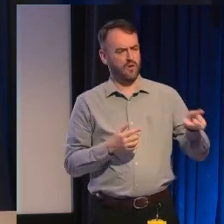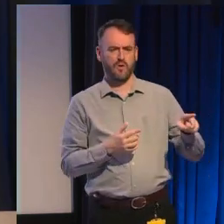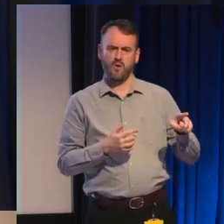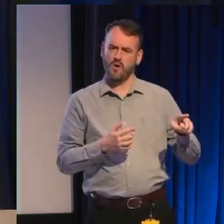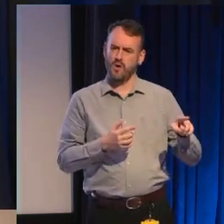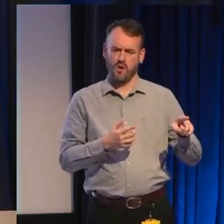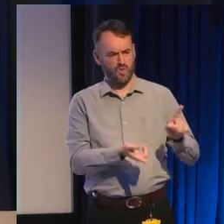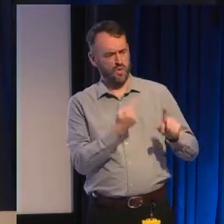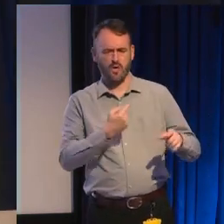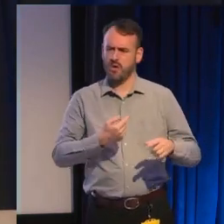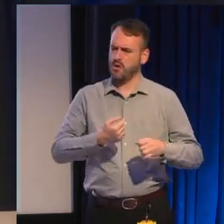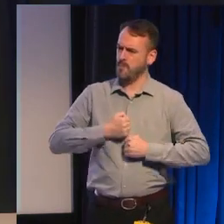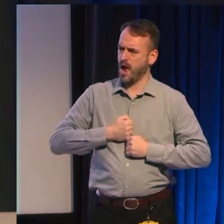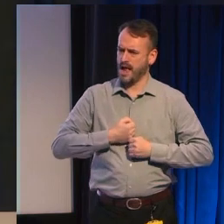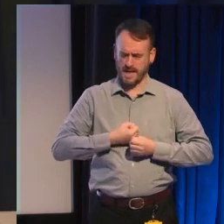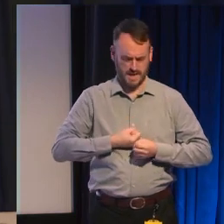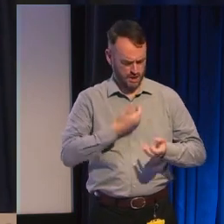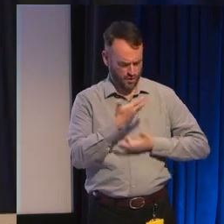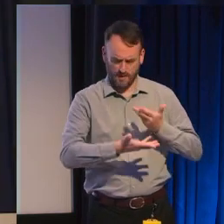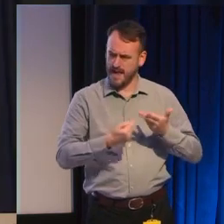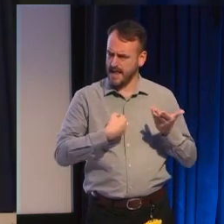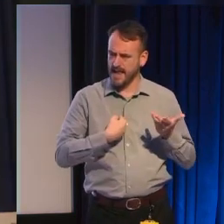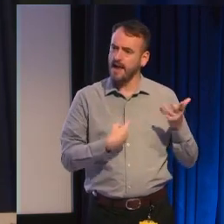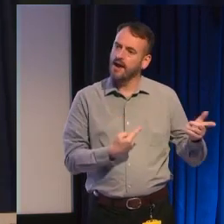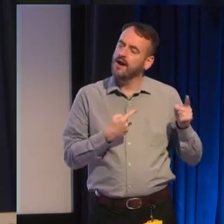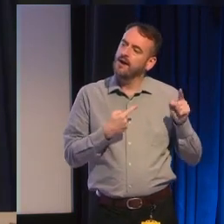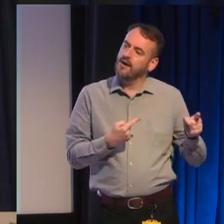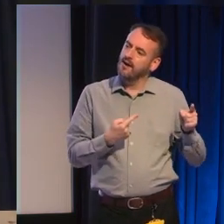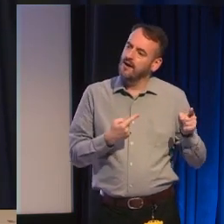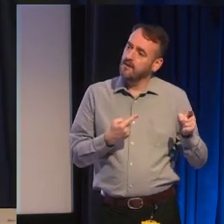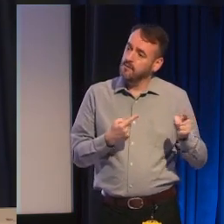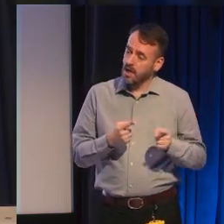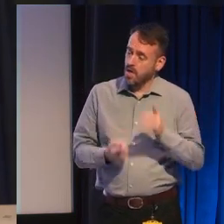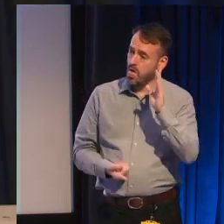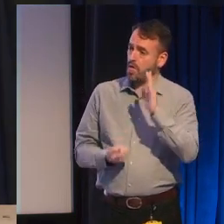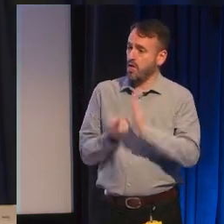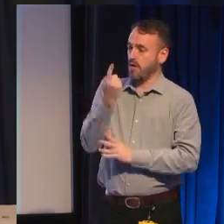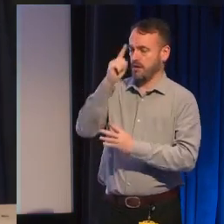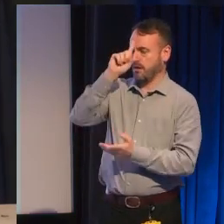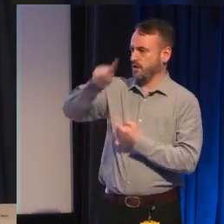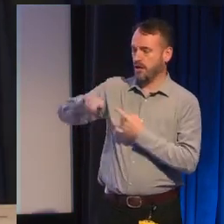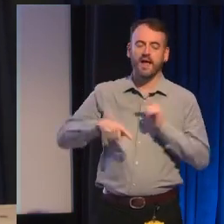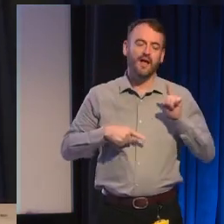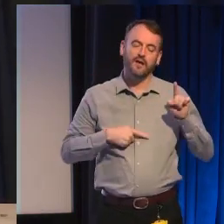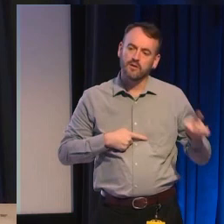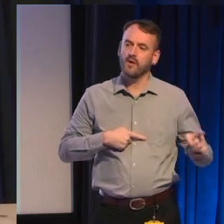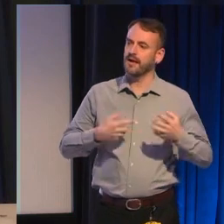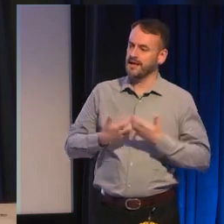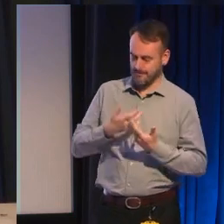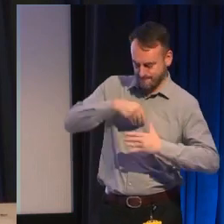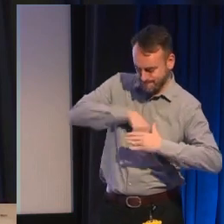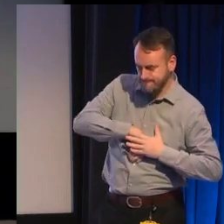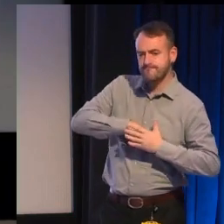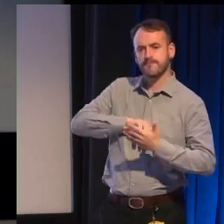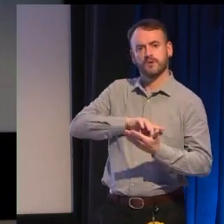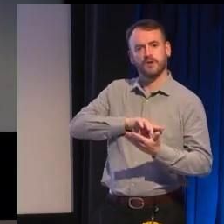spontaneous idea it's an internalized defensive reaction to stave off a criticism that sometimes gets thrown at creators